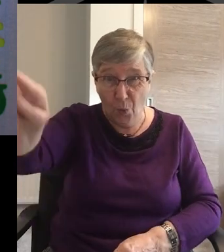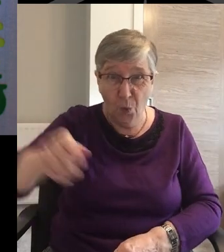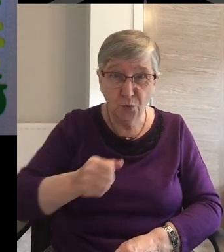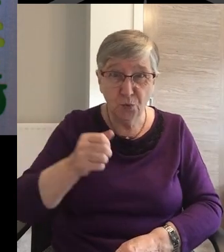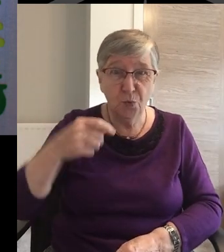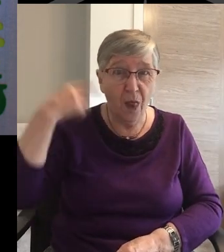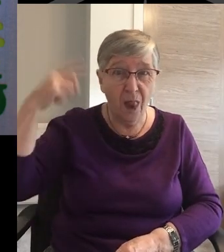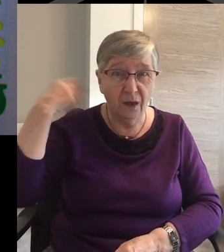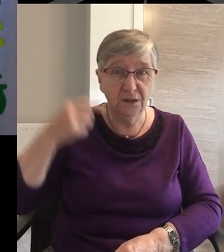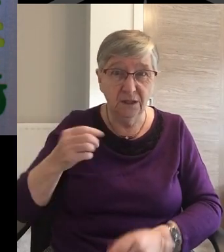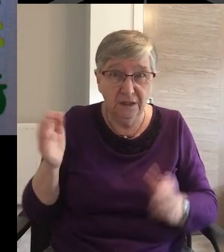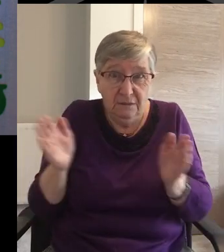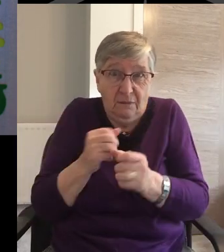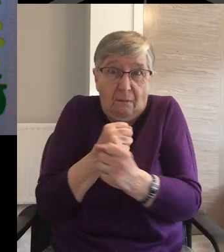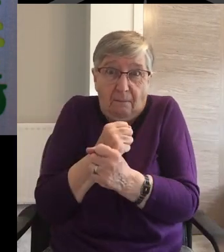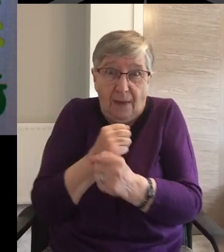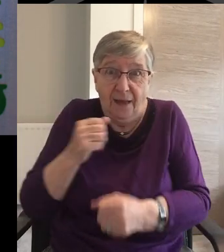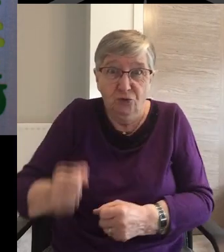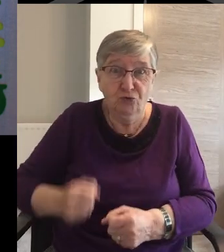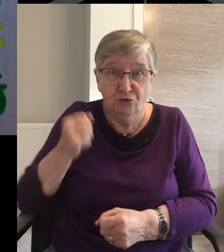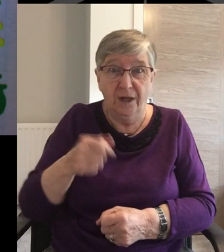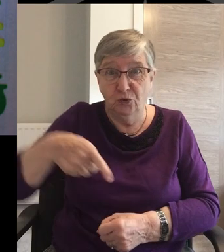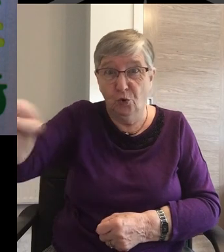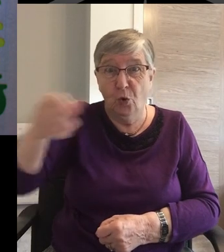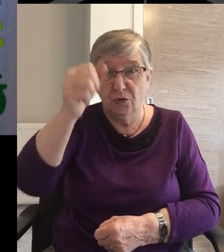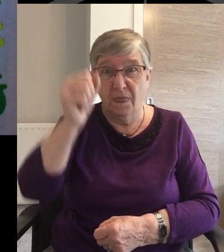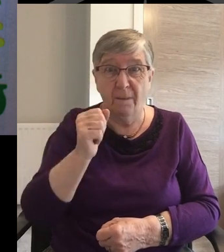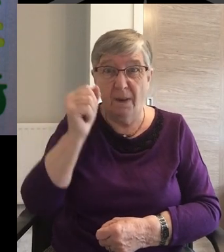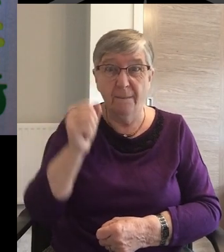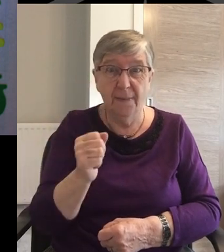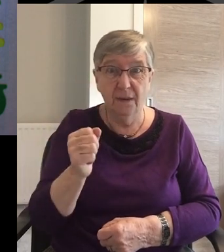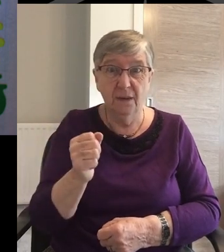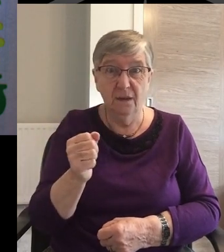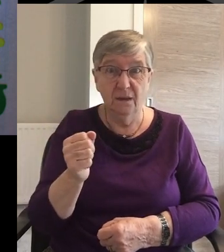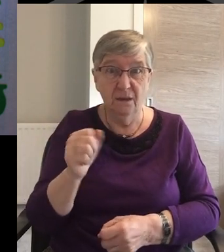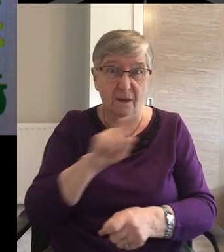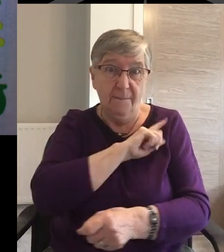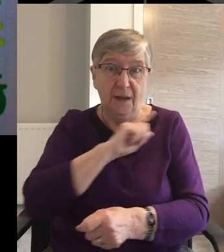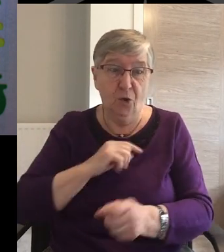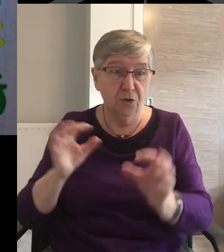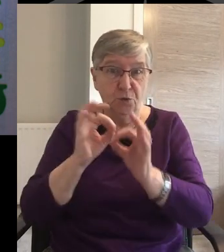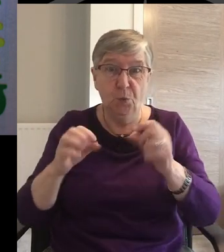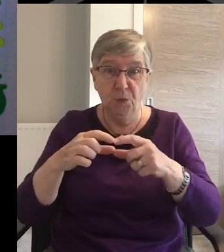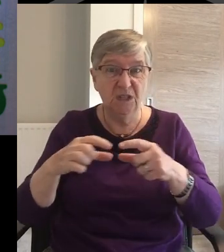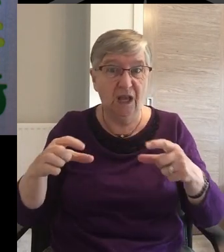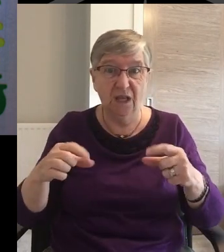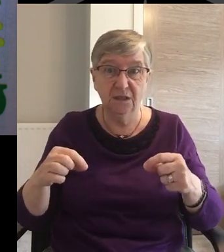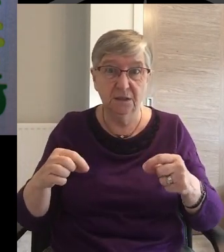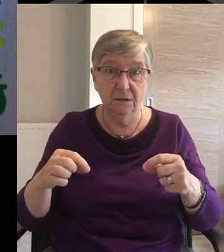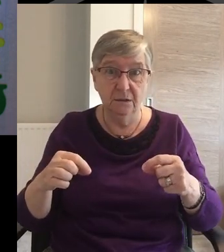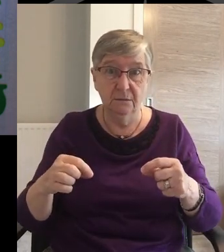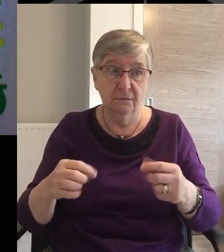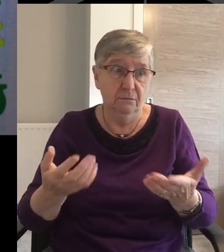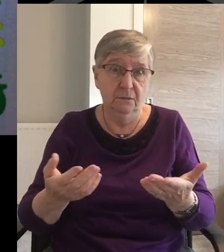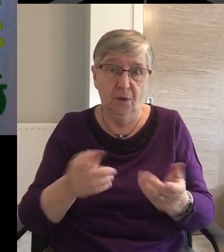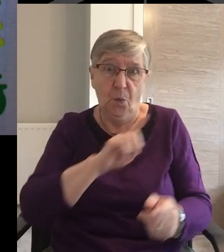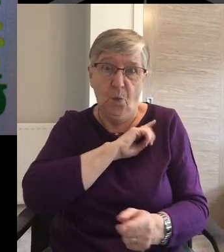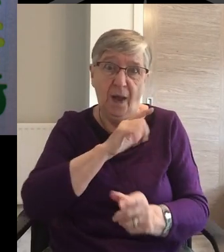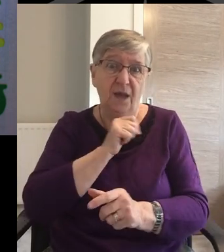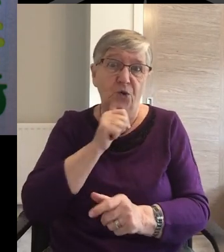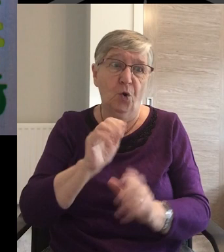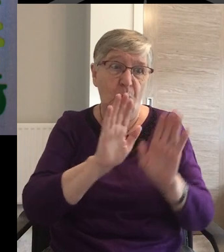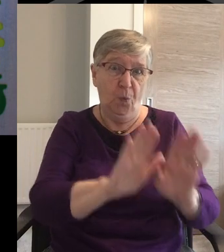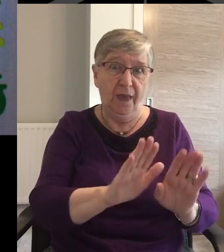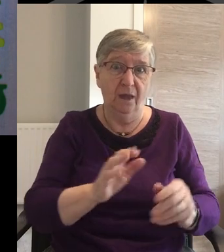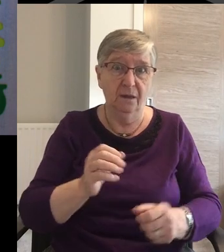London In a packed train to go to the pub there As we didn't ever have tickets for the match Says a lot about Scottish pubs